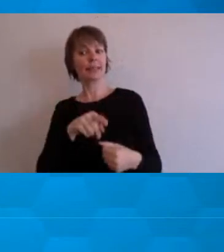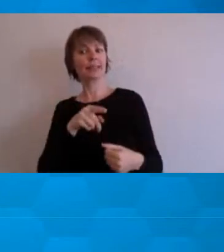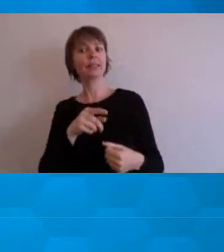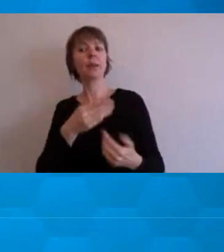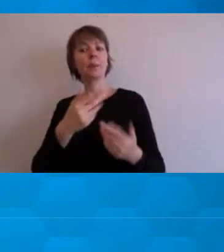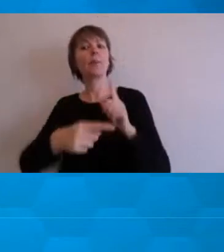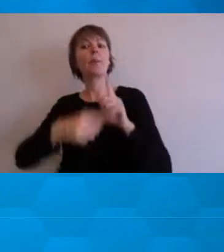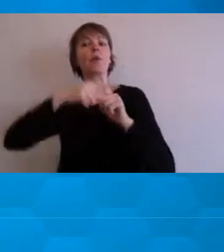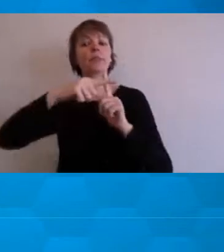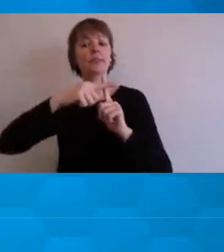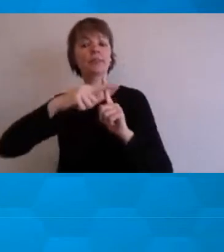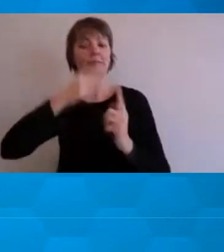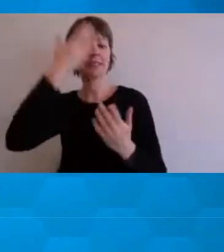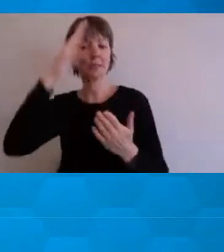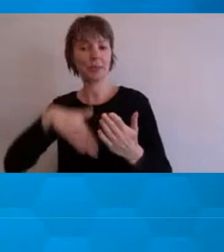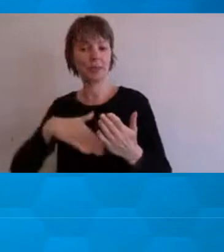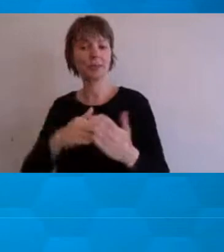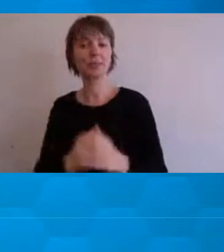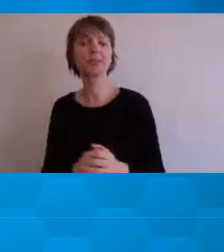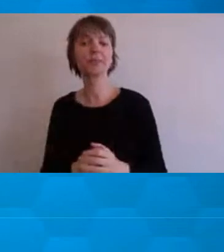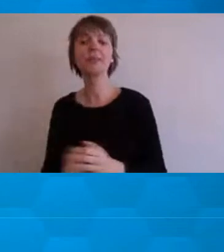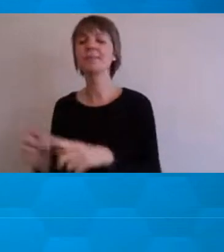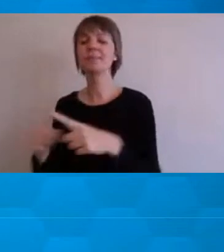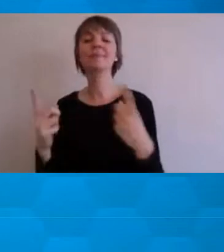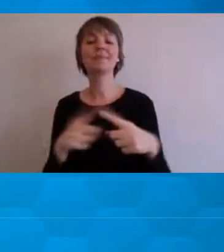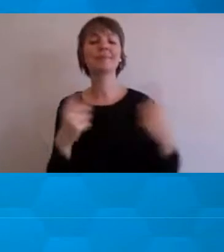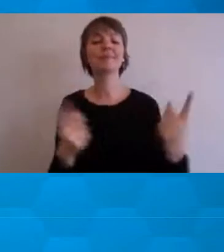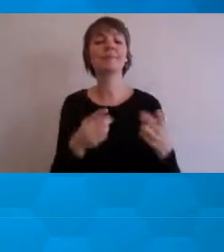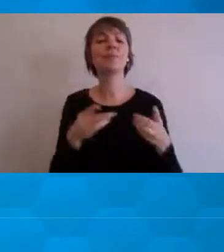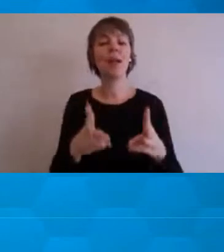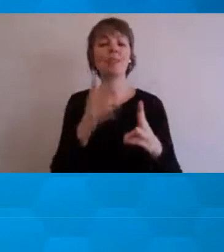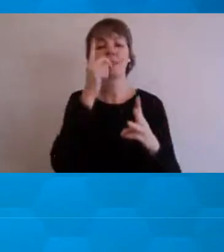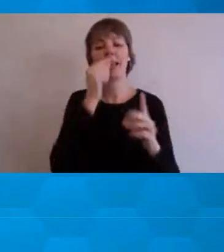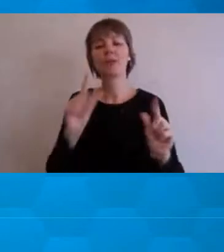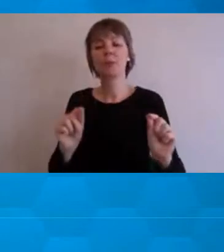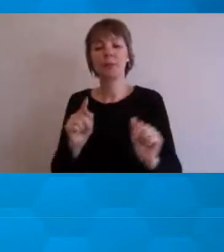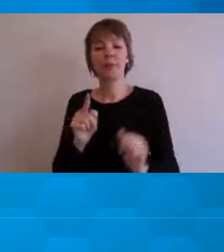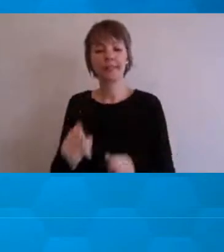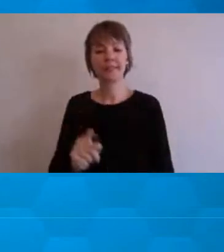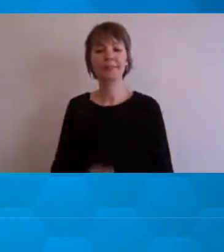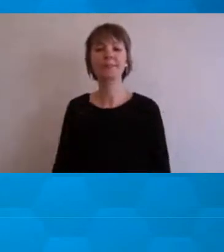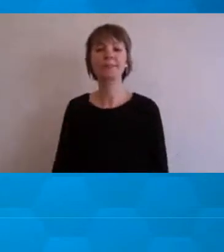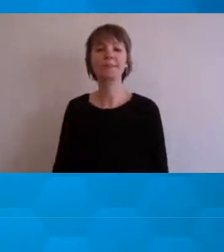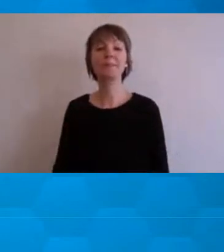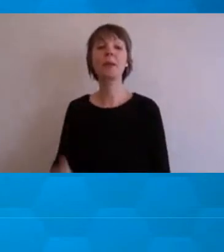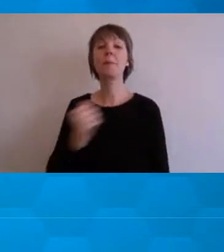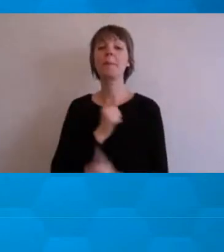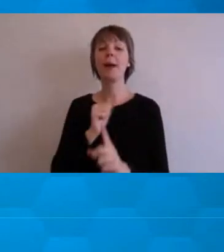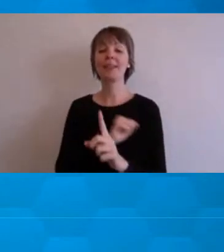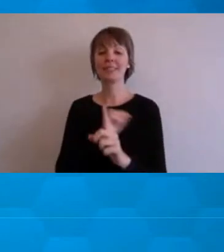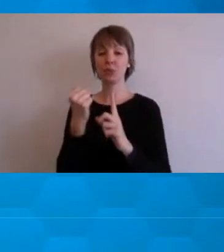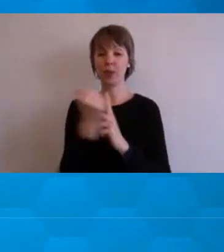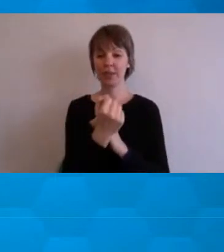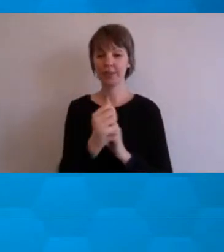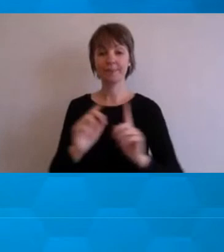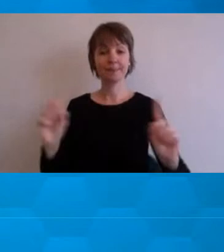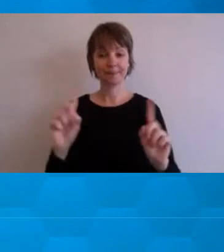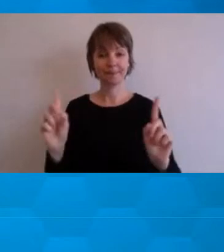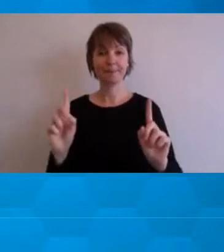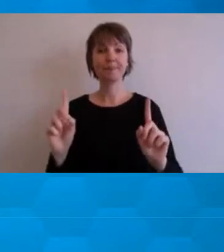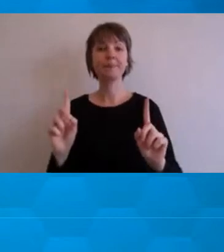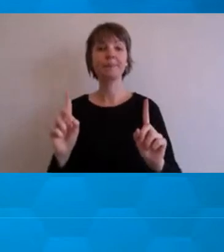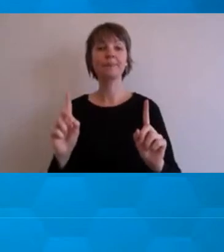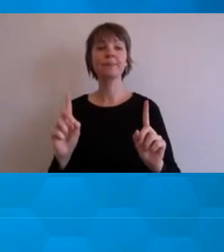And there's many ways in which you can do this, so I'm just going to share a little bit of what I did. So in my case, this has to do really about talking about